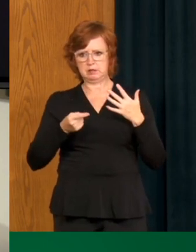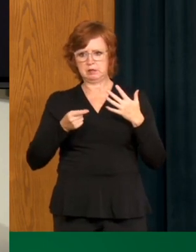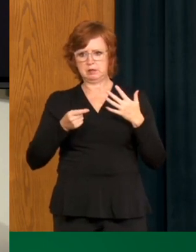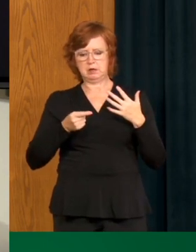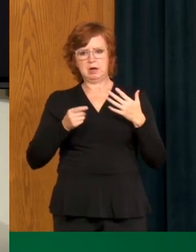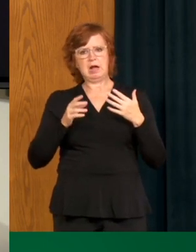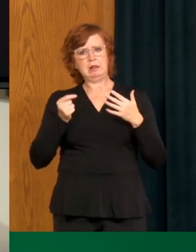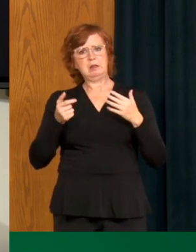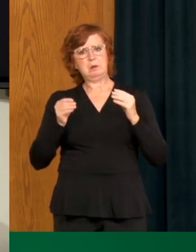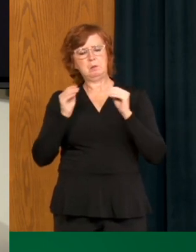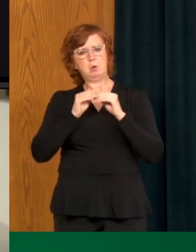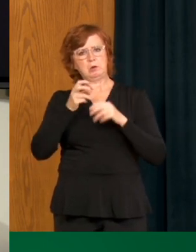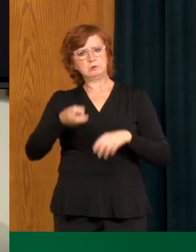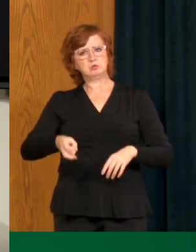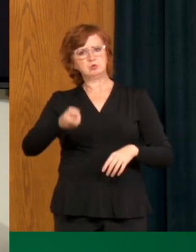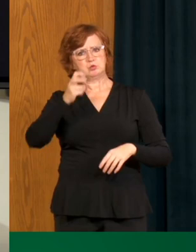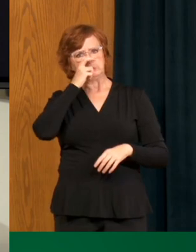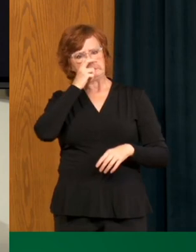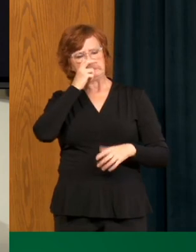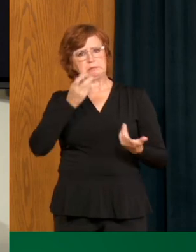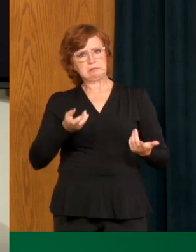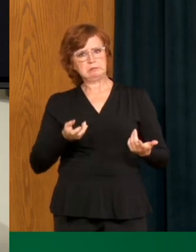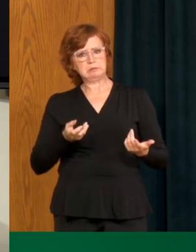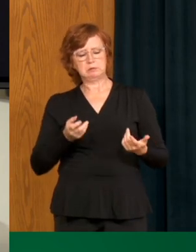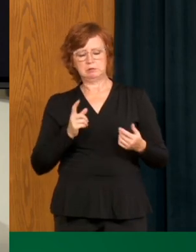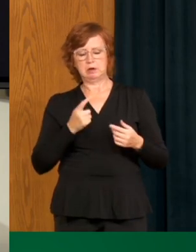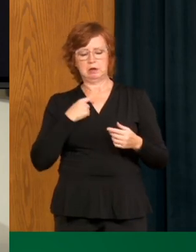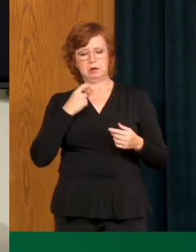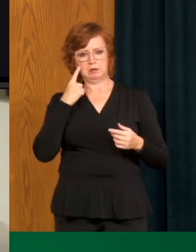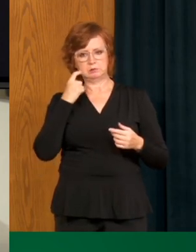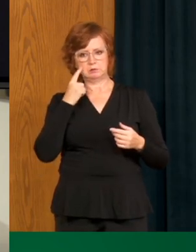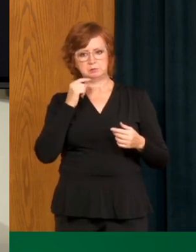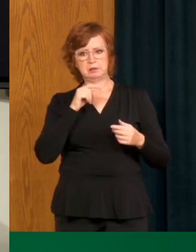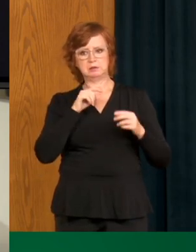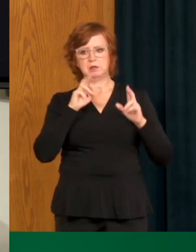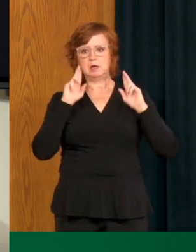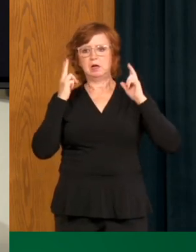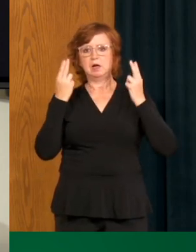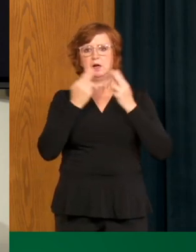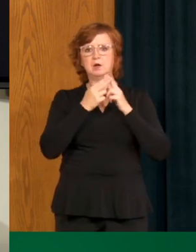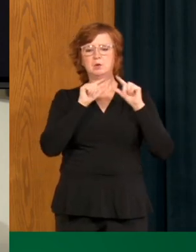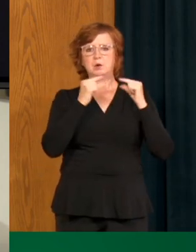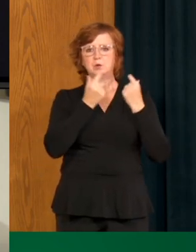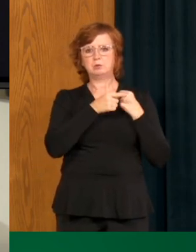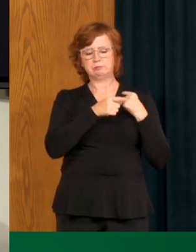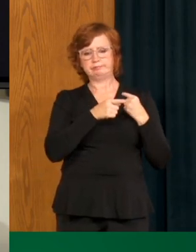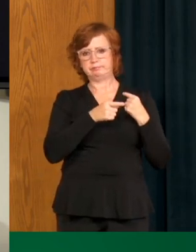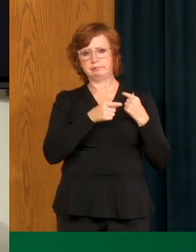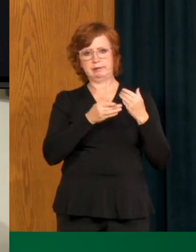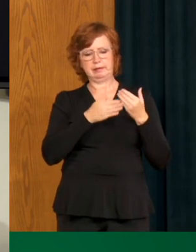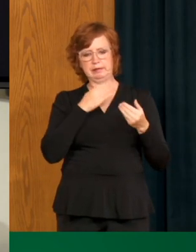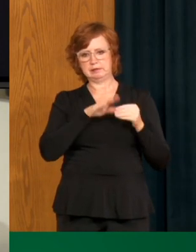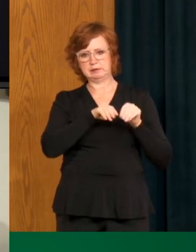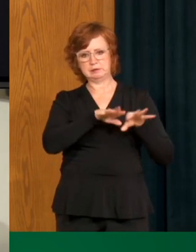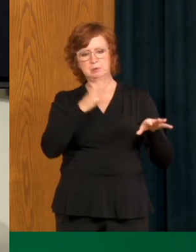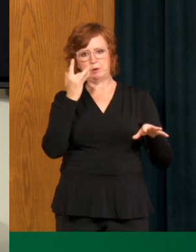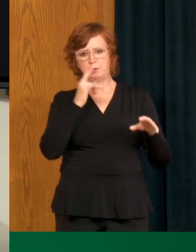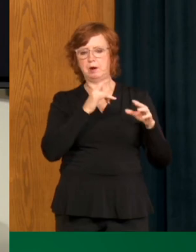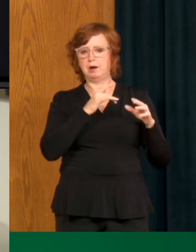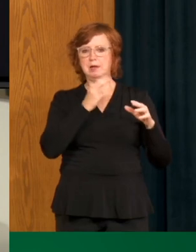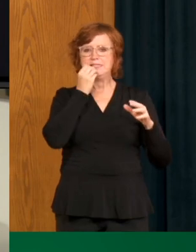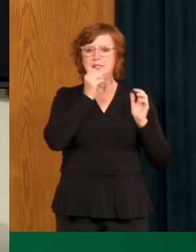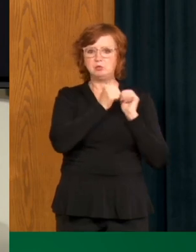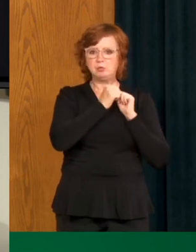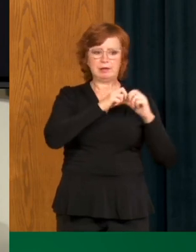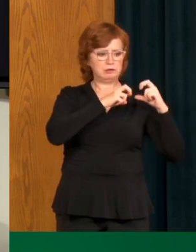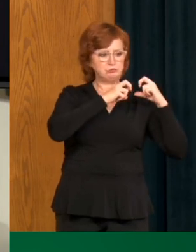which I'm sure is being spread quite quickly in a communal living setting, like a how to write colony. So why given the severity and how quickly this is